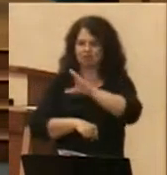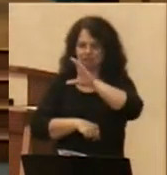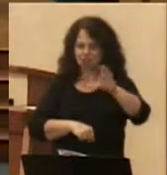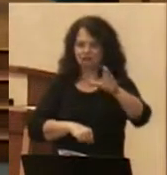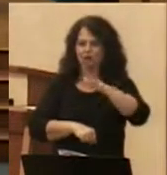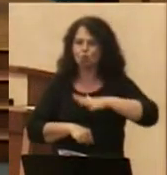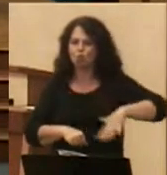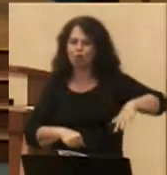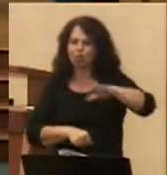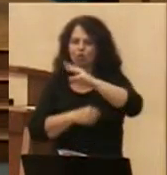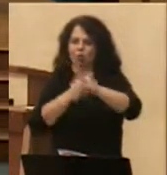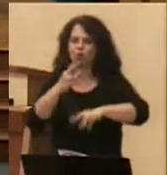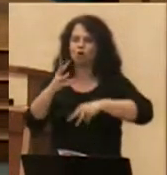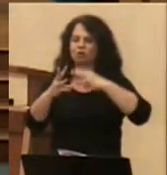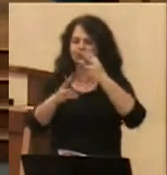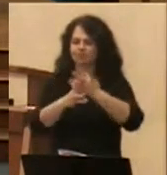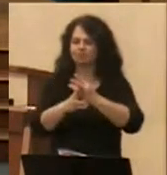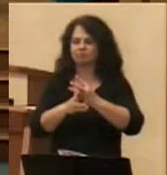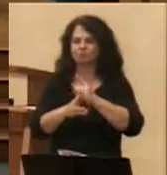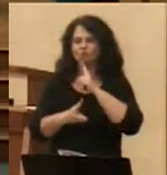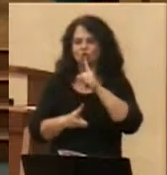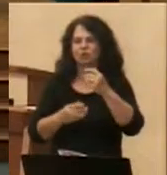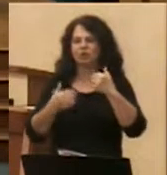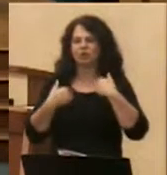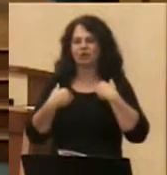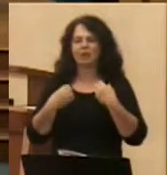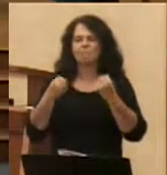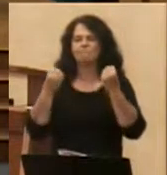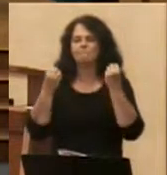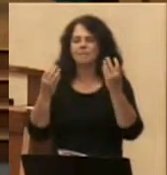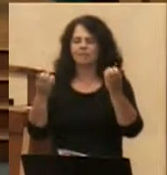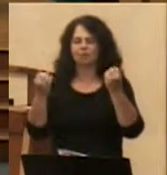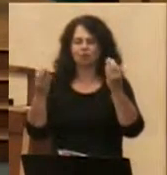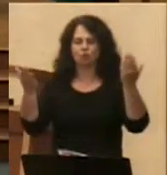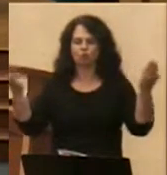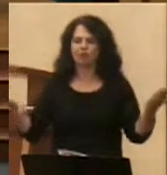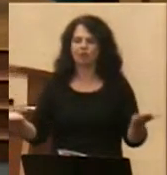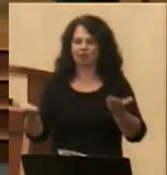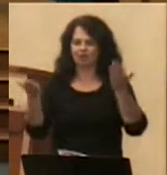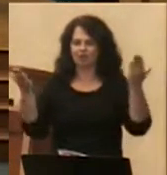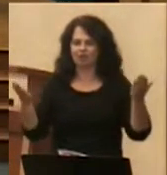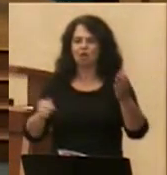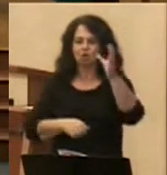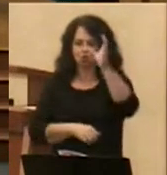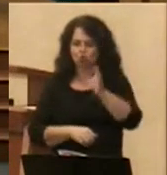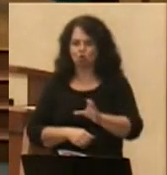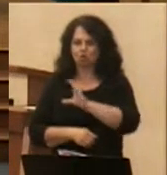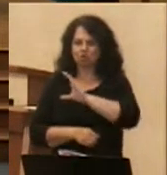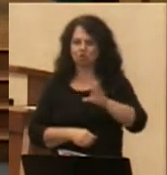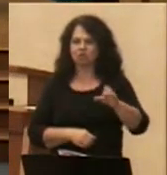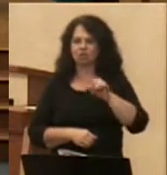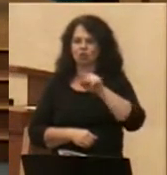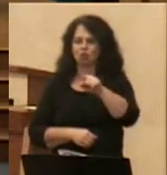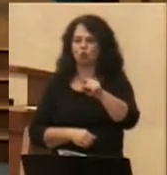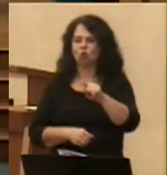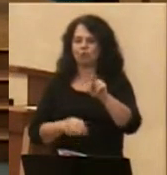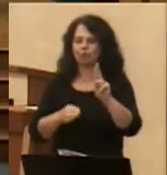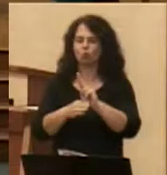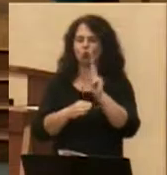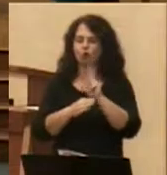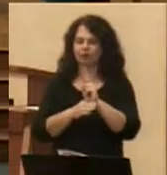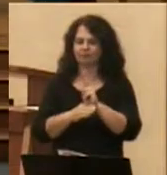I'm sure that we have dozens of those styles right here today. Crosses that you have worn to worship.